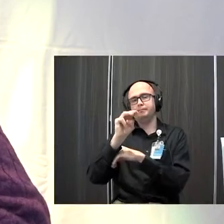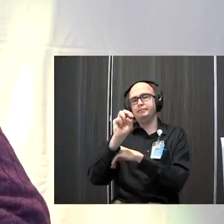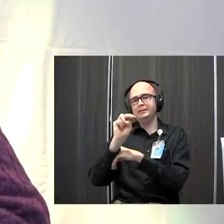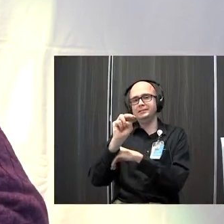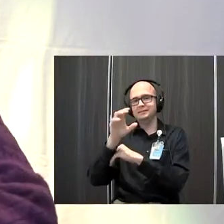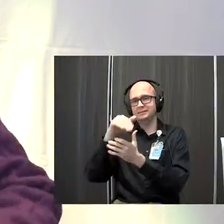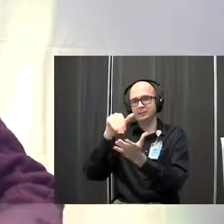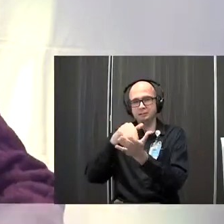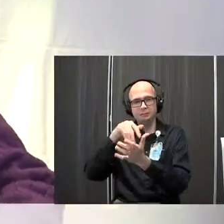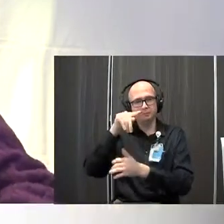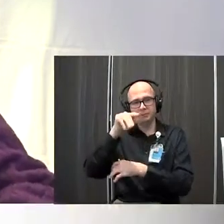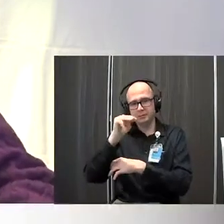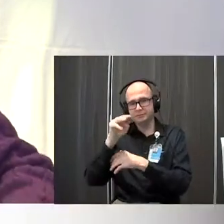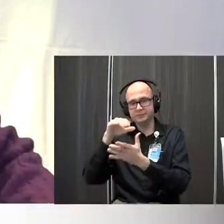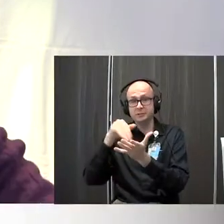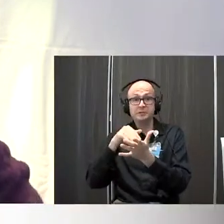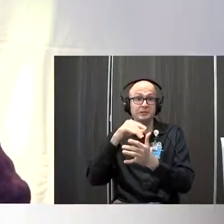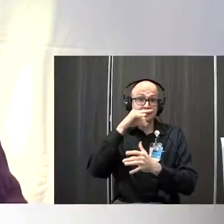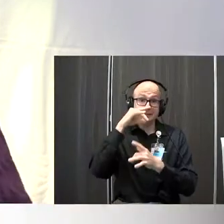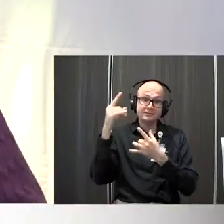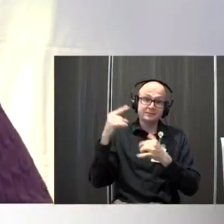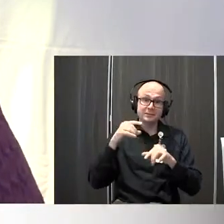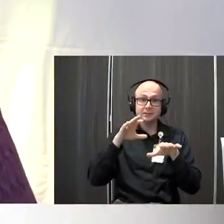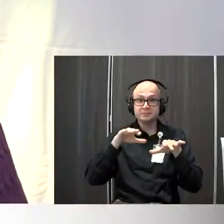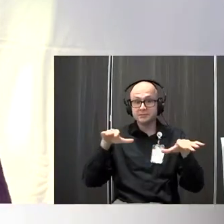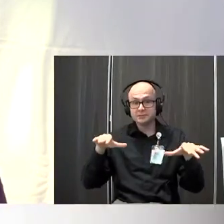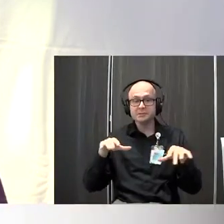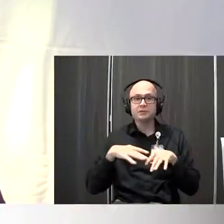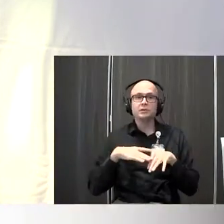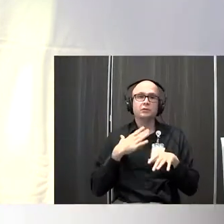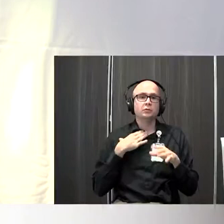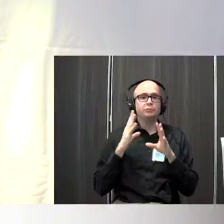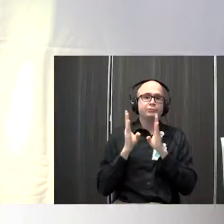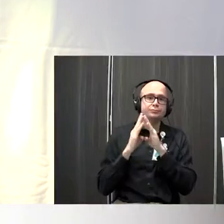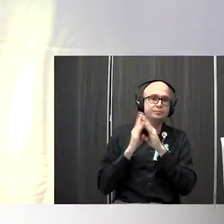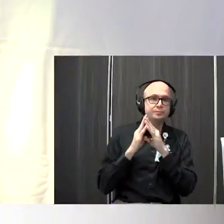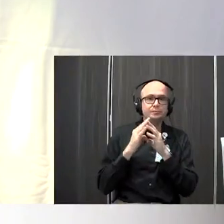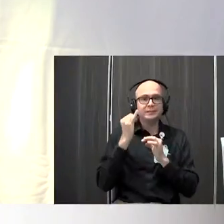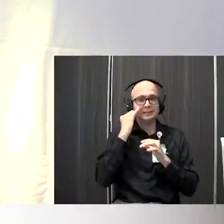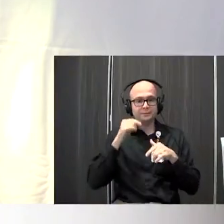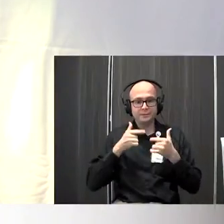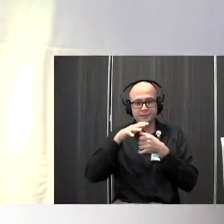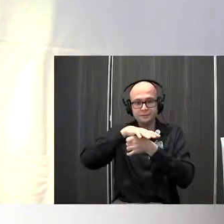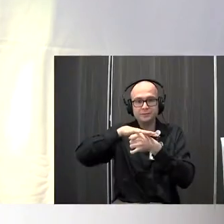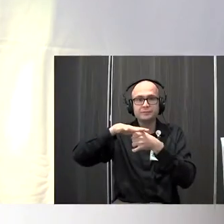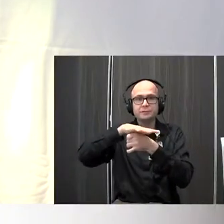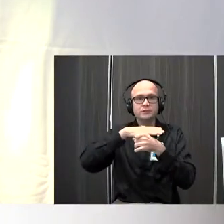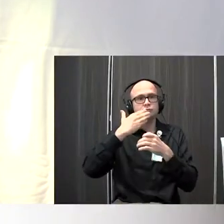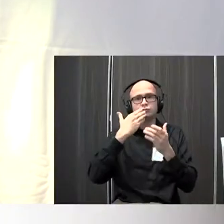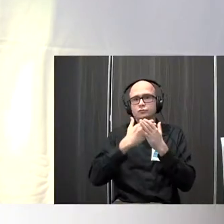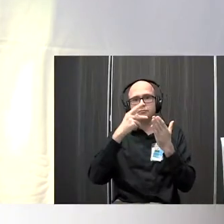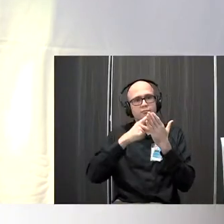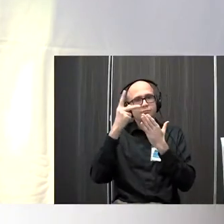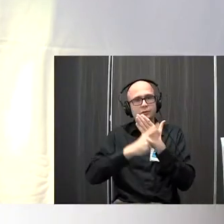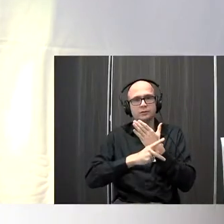come to Cincinnati we'll sometimes do like a consultative visit or if they live in the area this is a great program